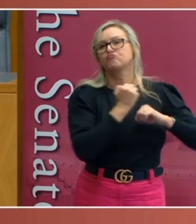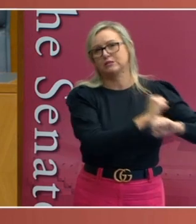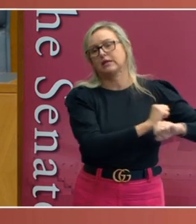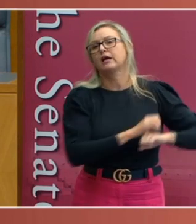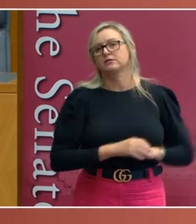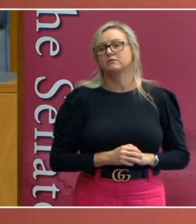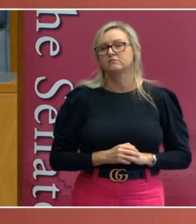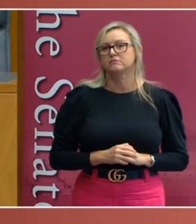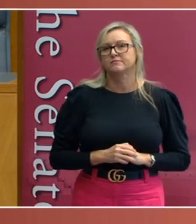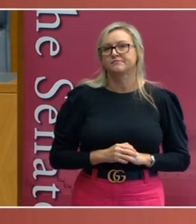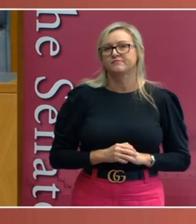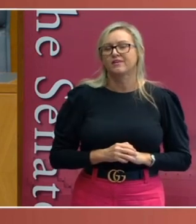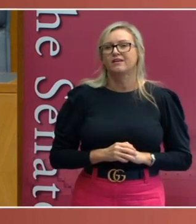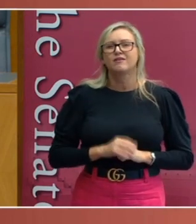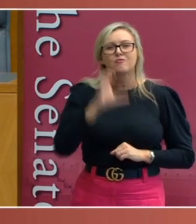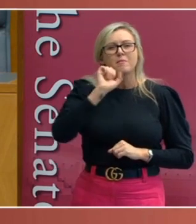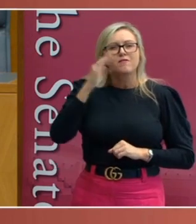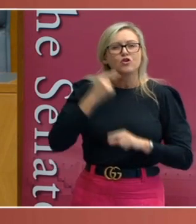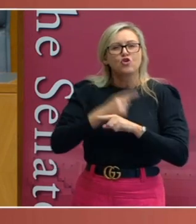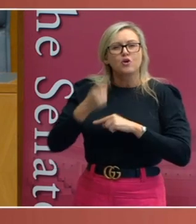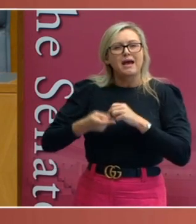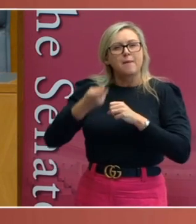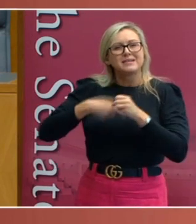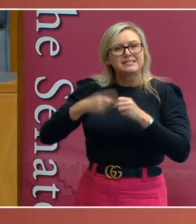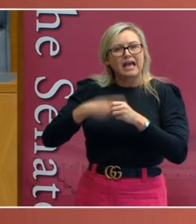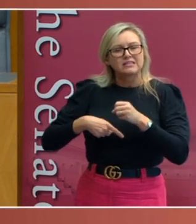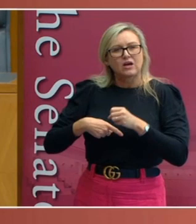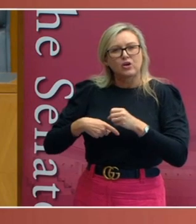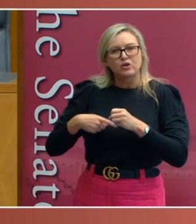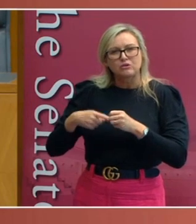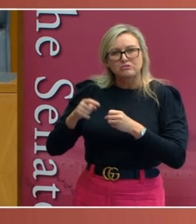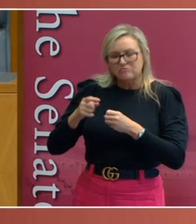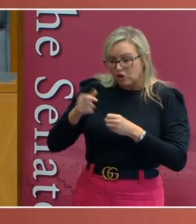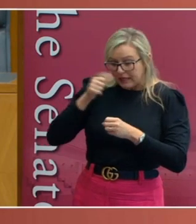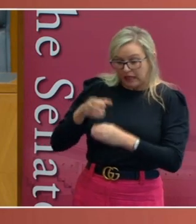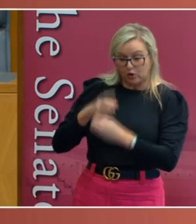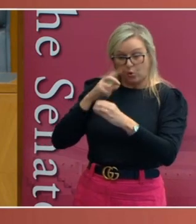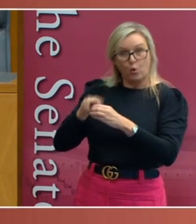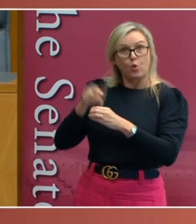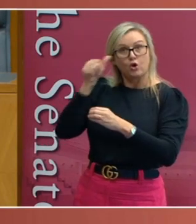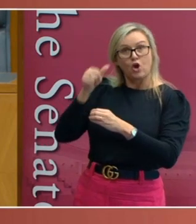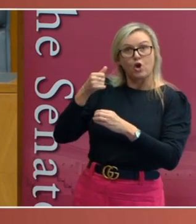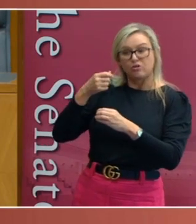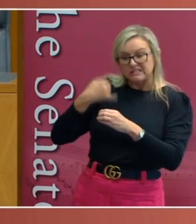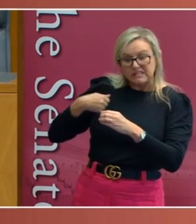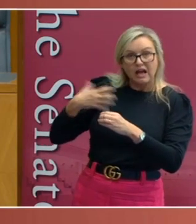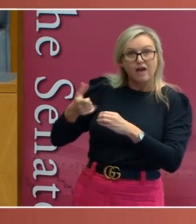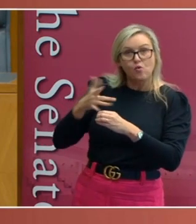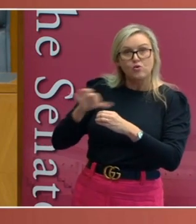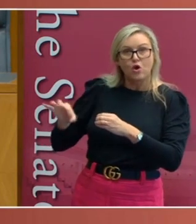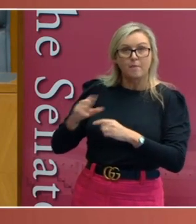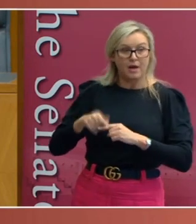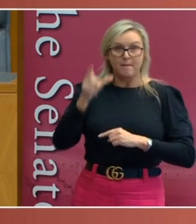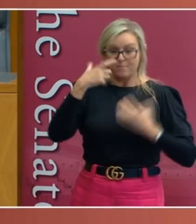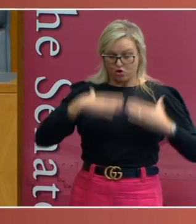case about the diseased potatoes, there was no ability to know when a person entered the state whether or not